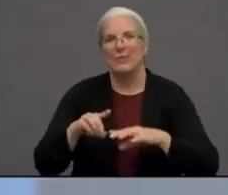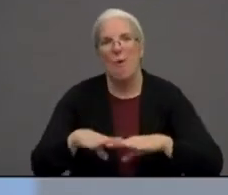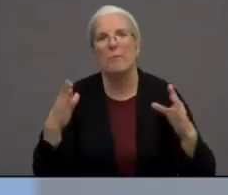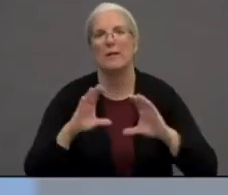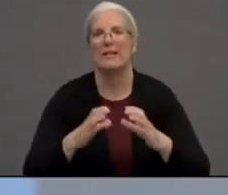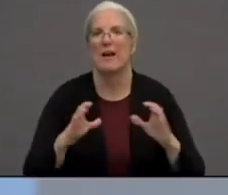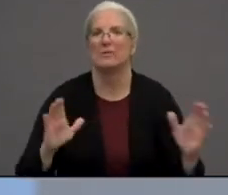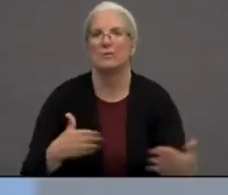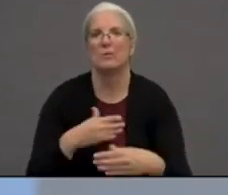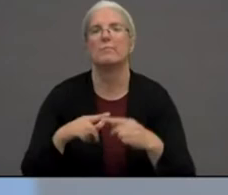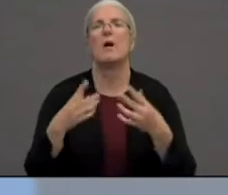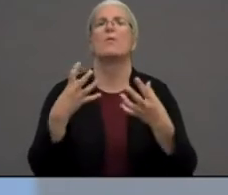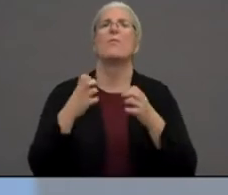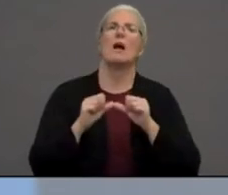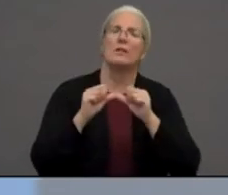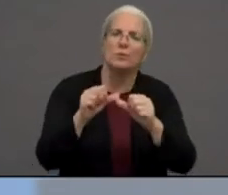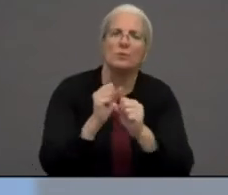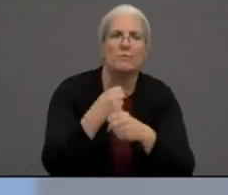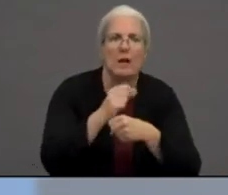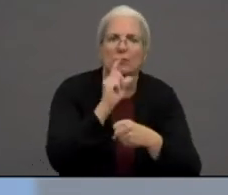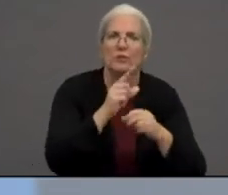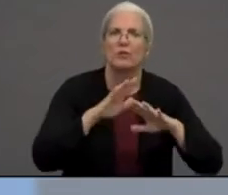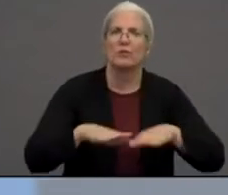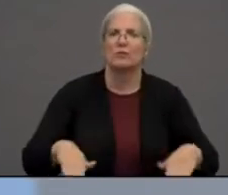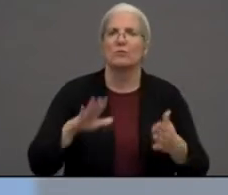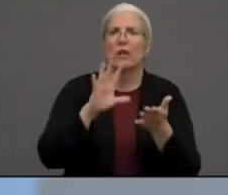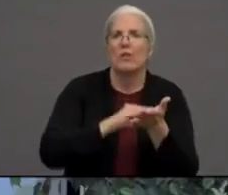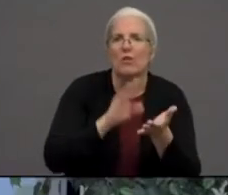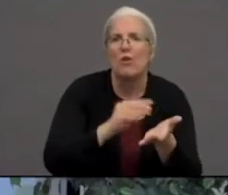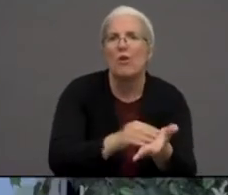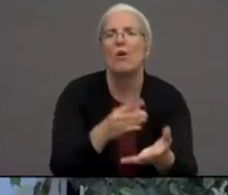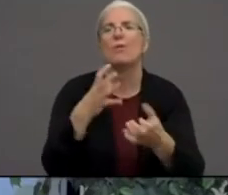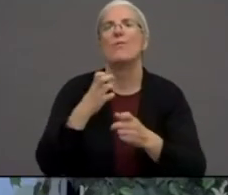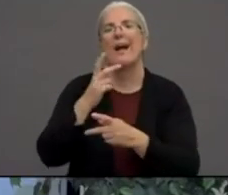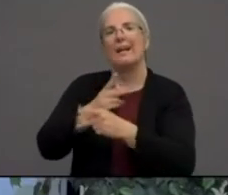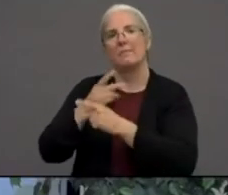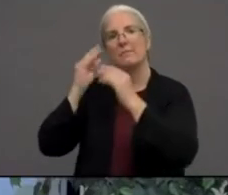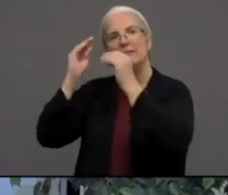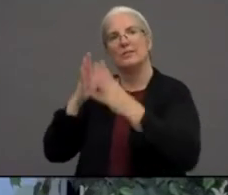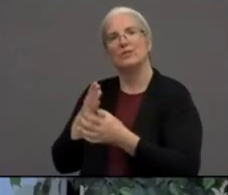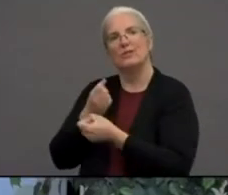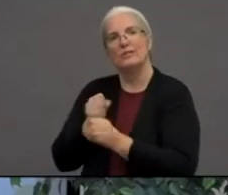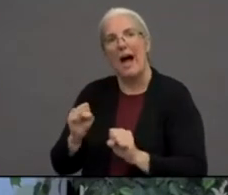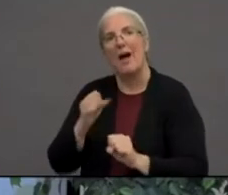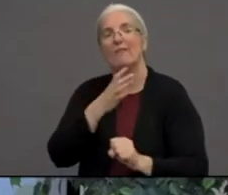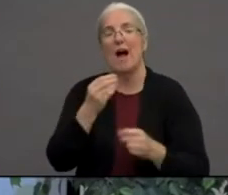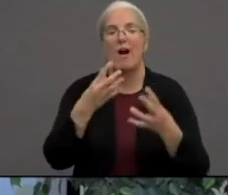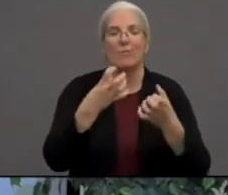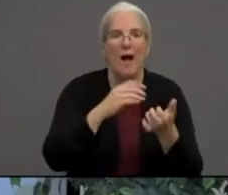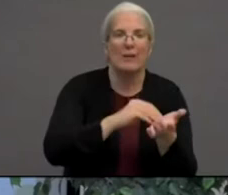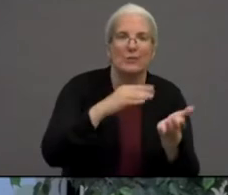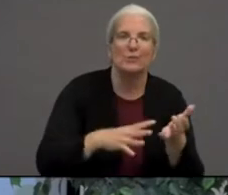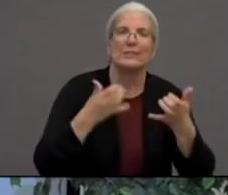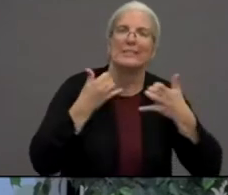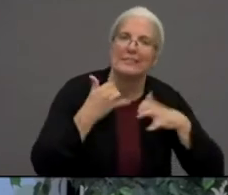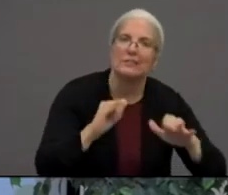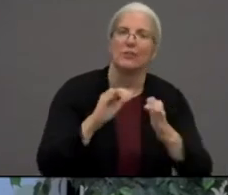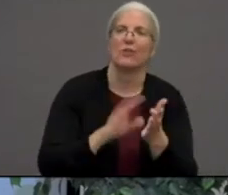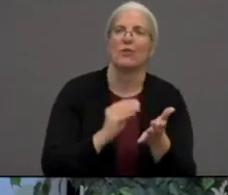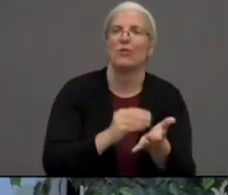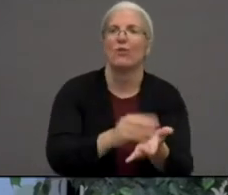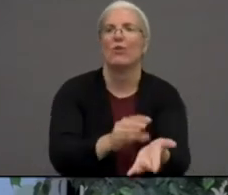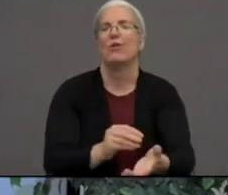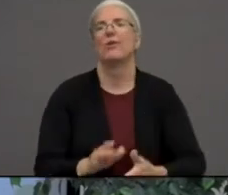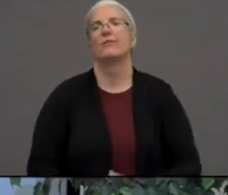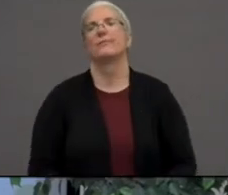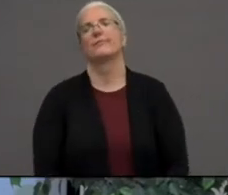So it's the safety of the teachers and the learning for the kids. So we got a message, I believe it was this week or last week, they're all